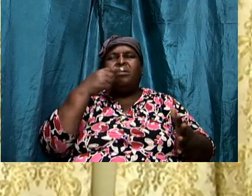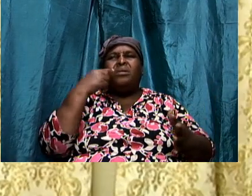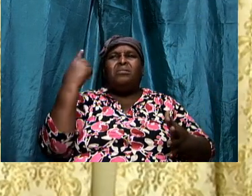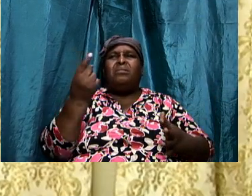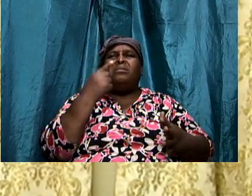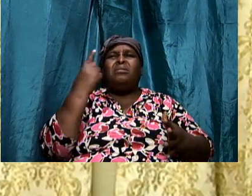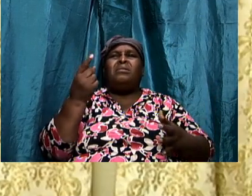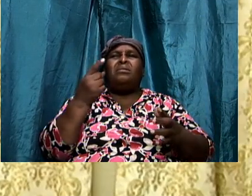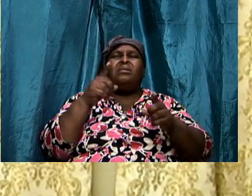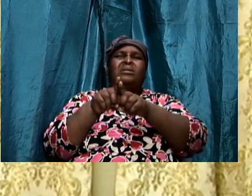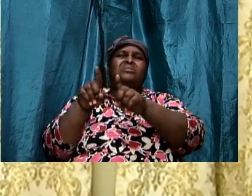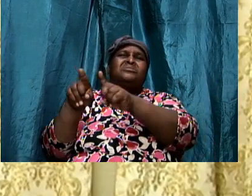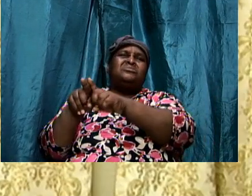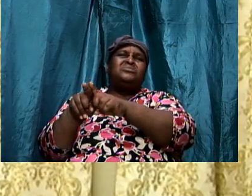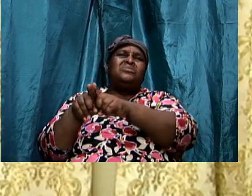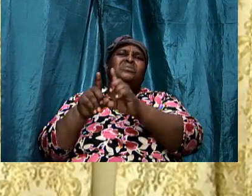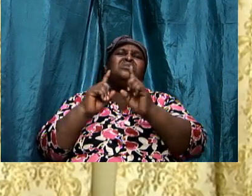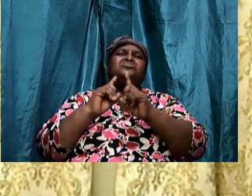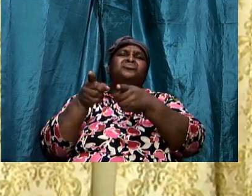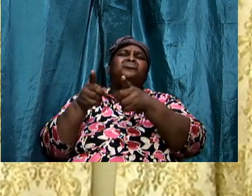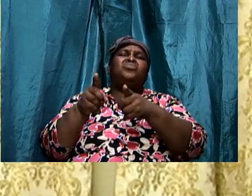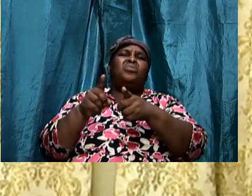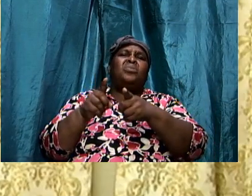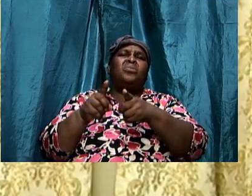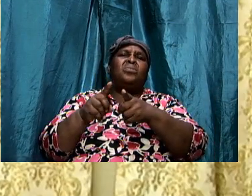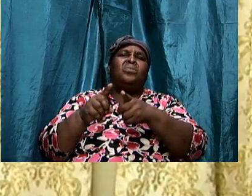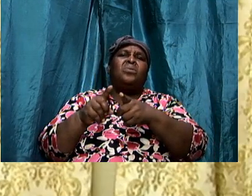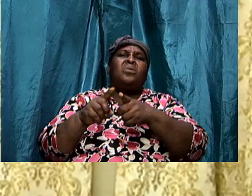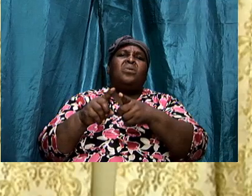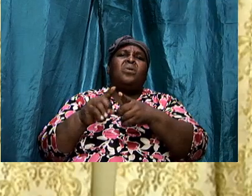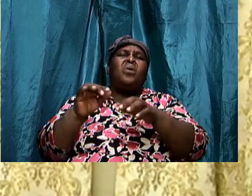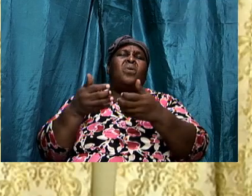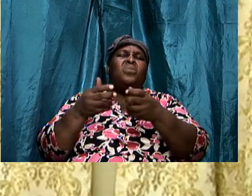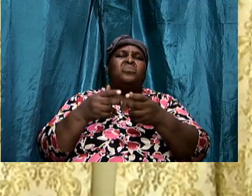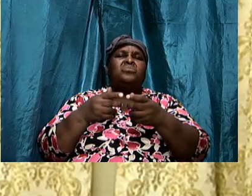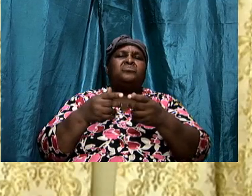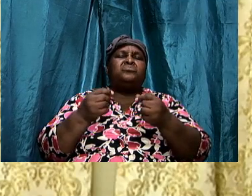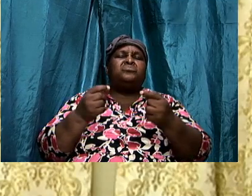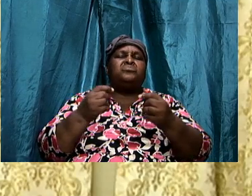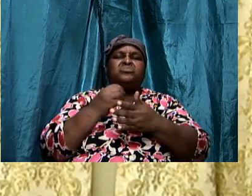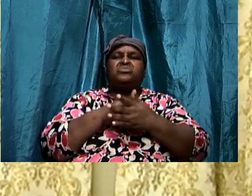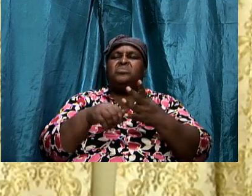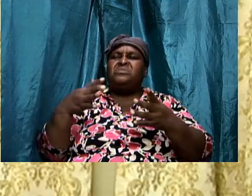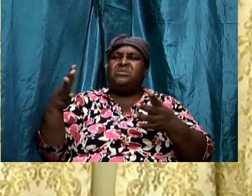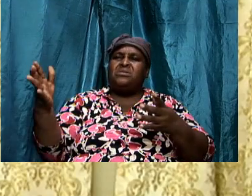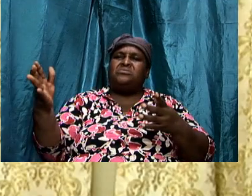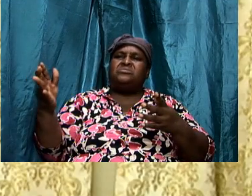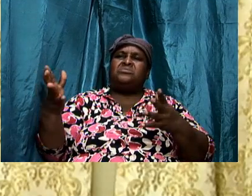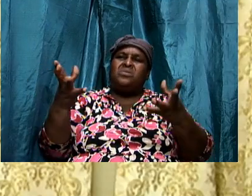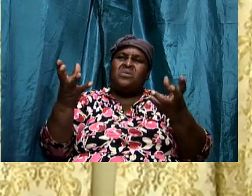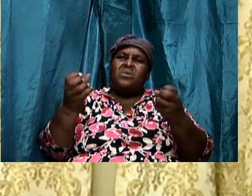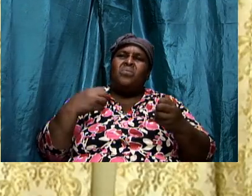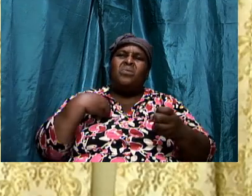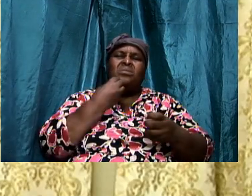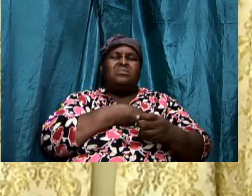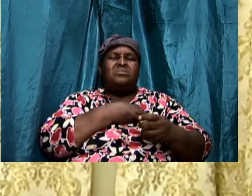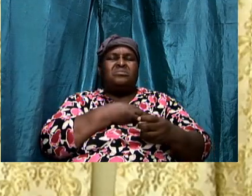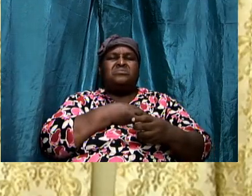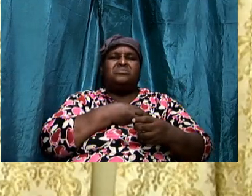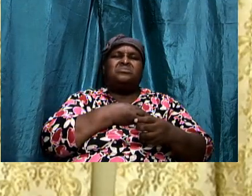but i won't touch that now i'll touch that next week but i want us to understand